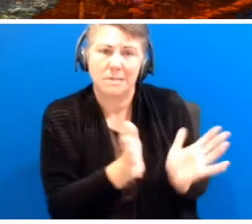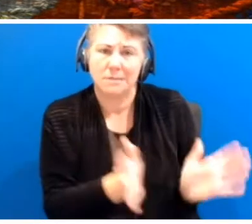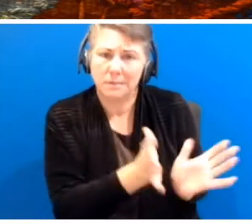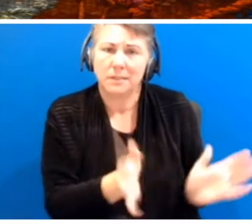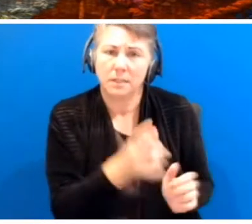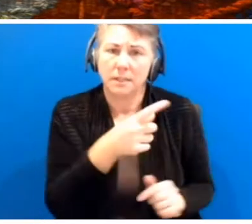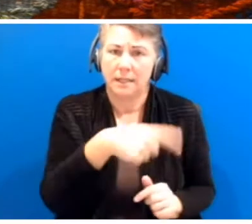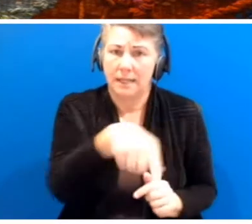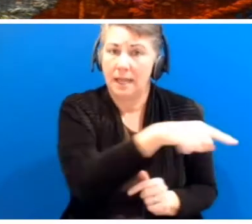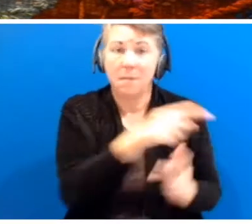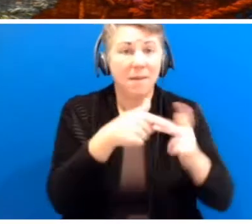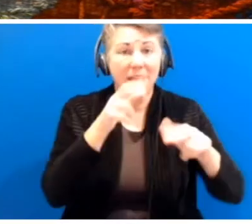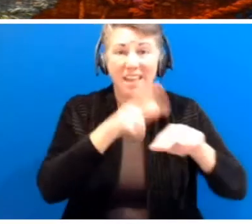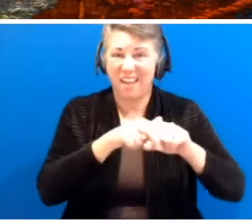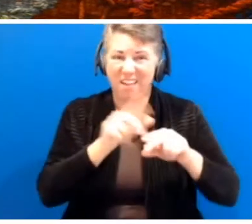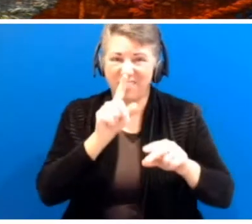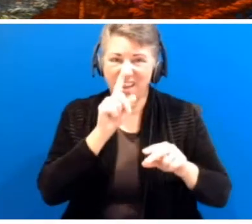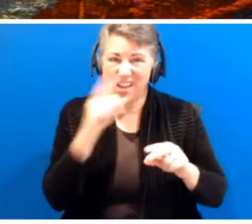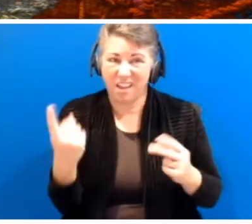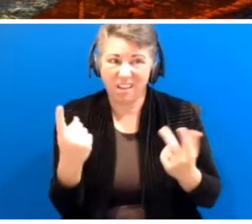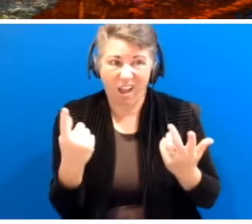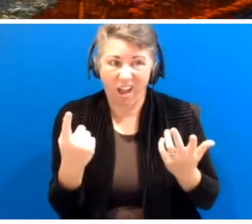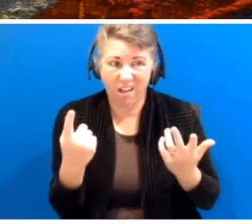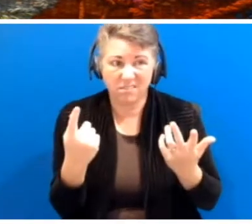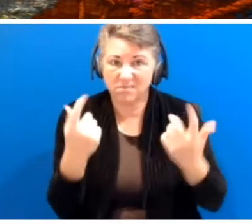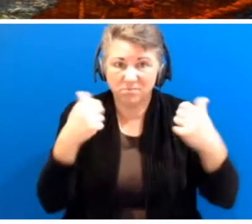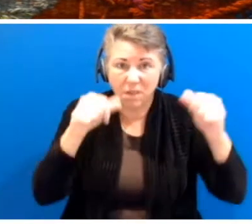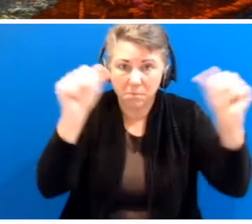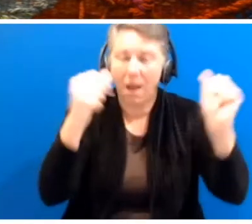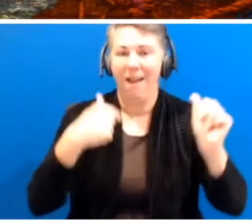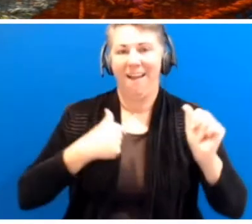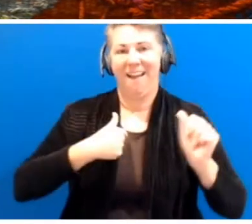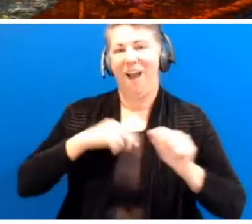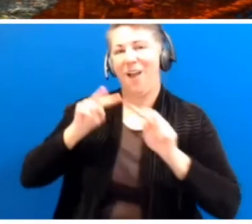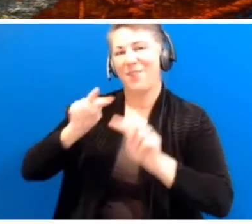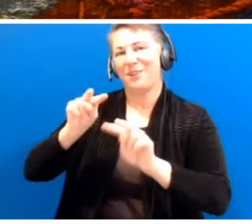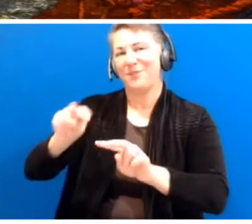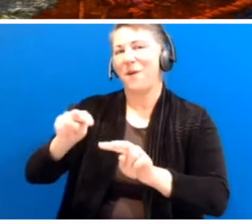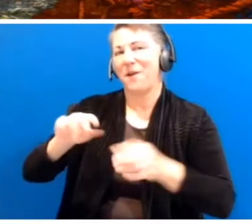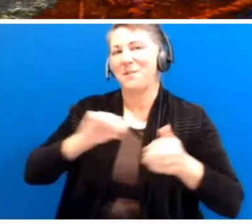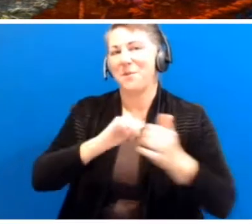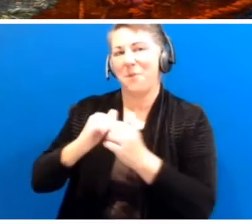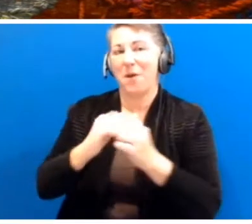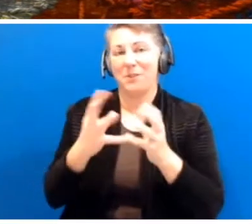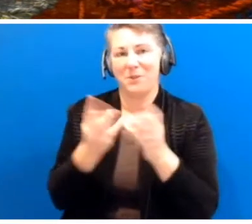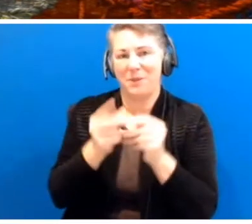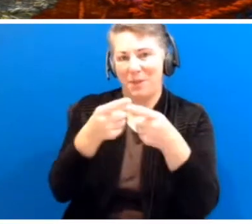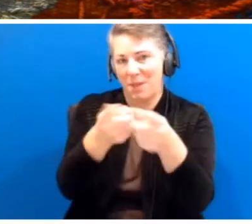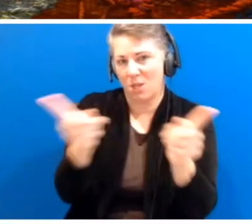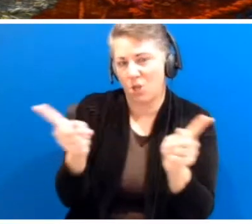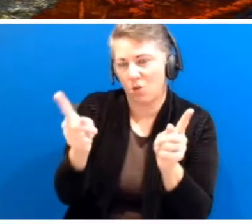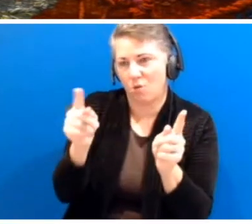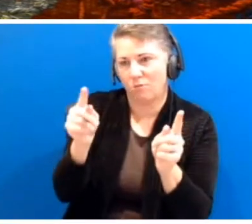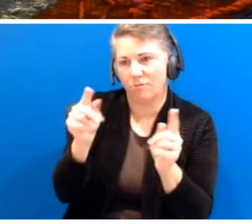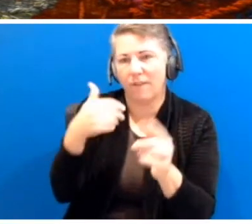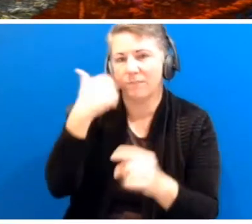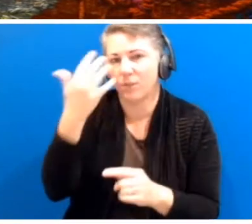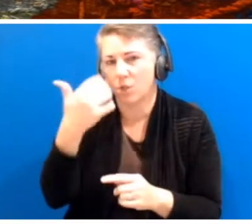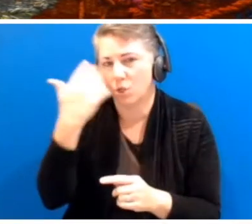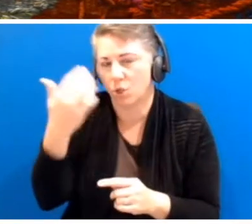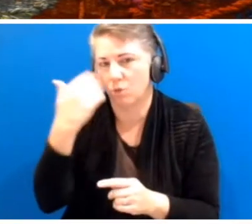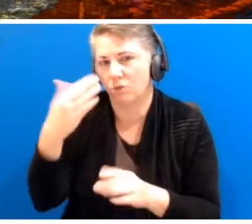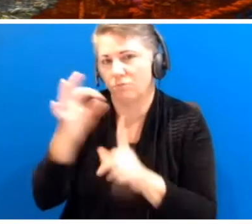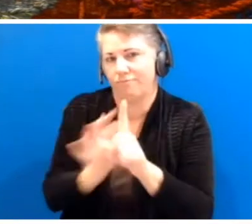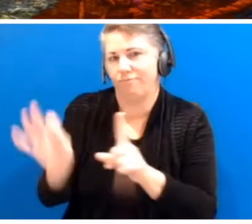he not find himself in that position then I look forward to partnering with you next year and beyond to see what we can do better in that respect too. Thank you very